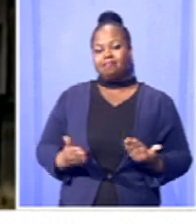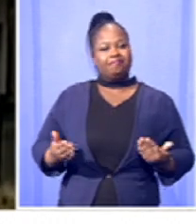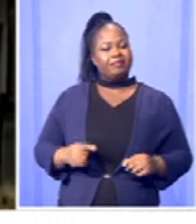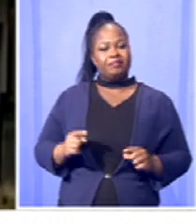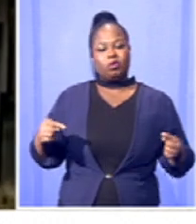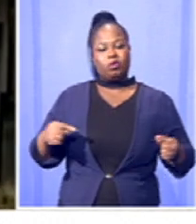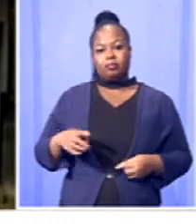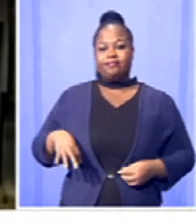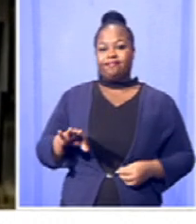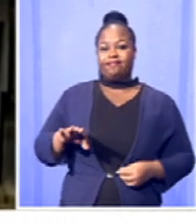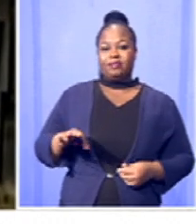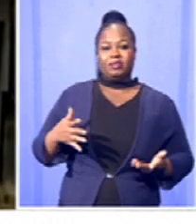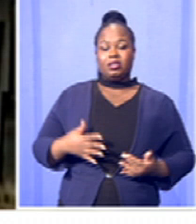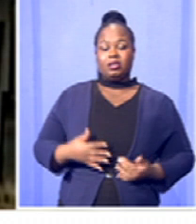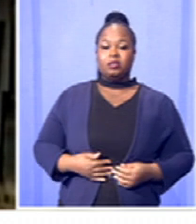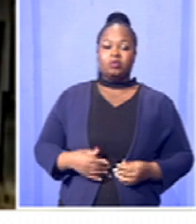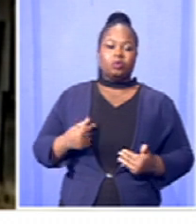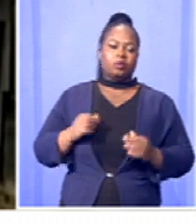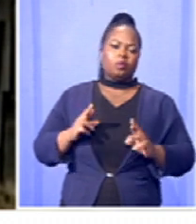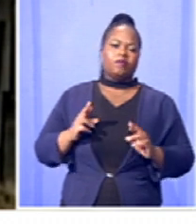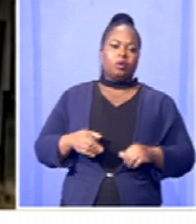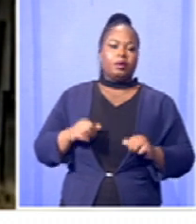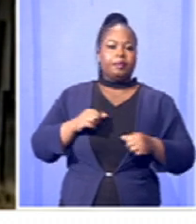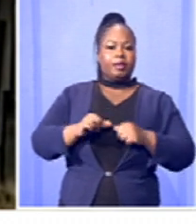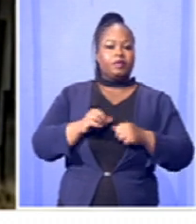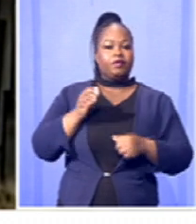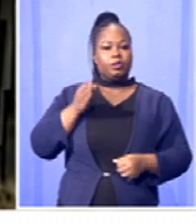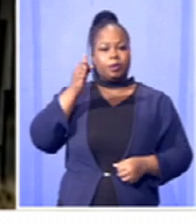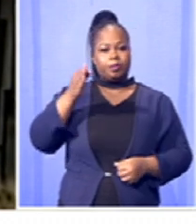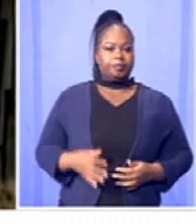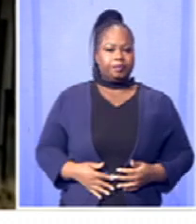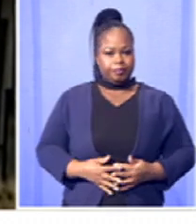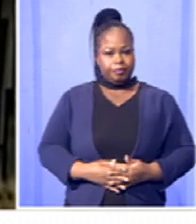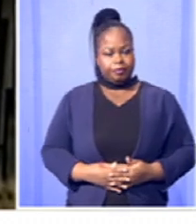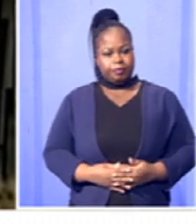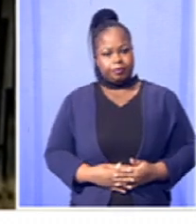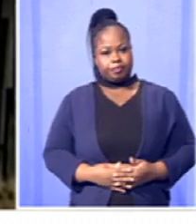out a living and holding on to hope for a better future. Nozindombi Mia, SABC News.